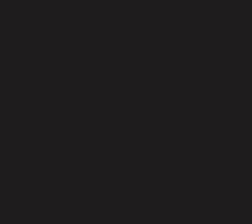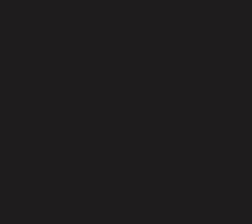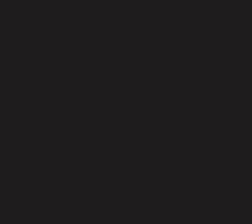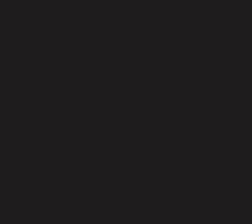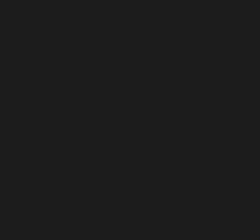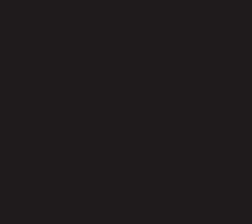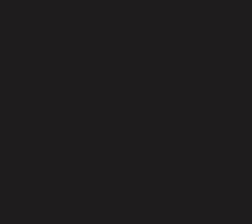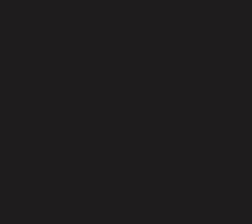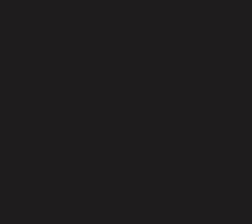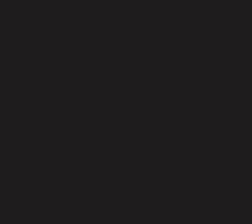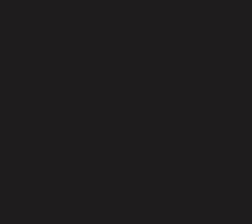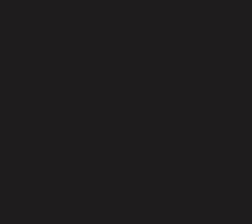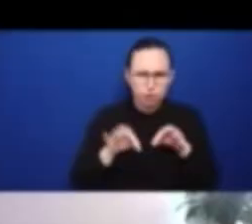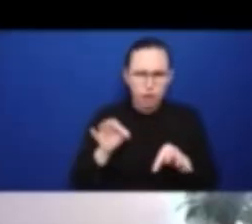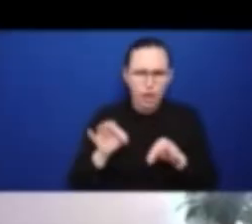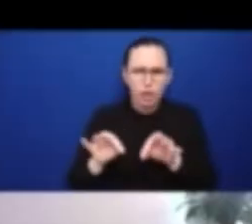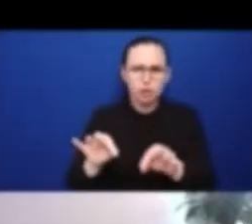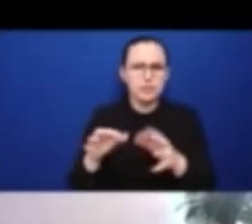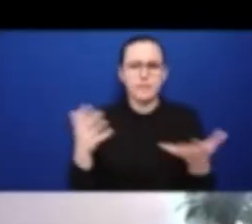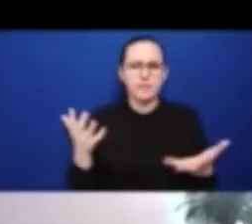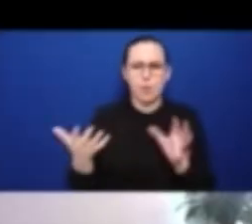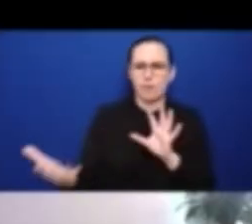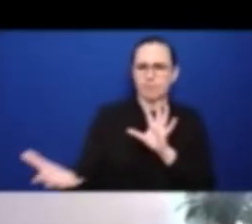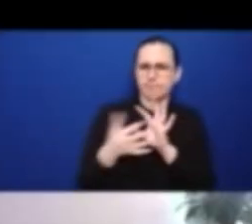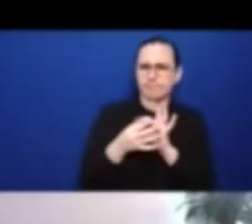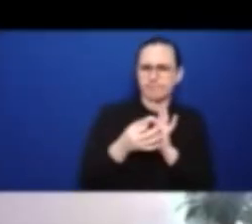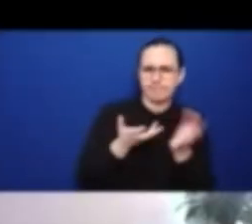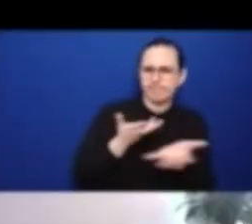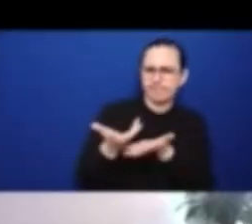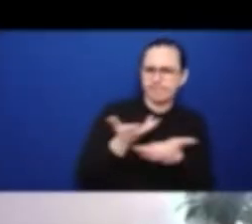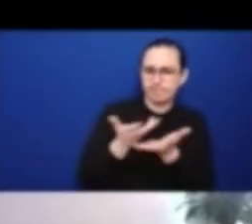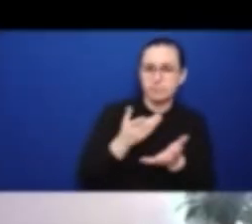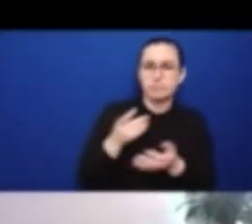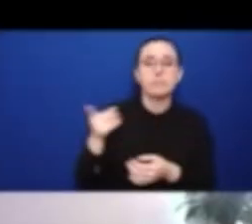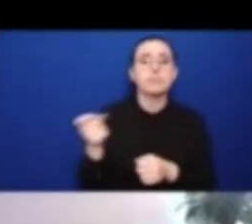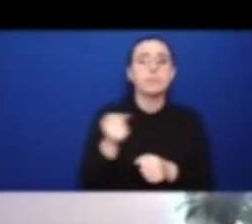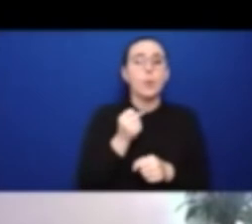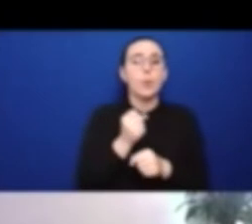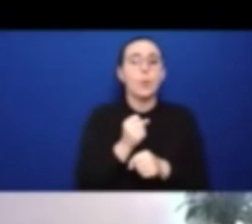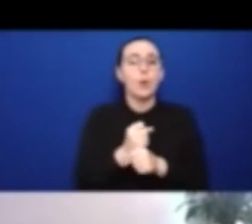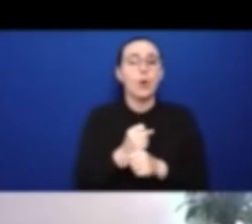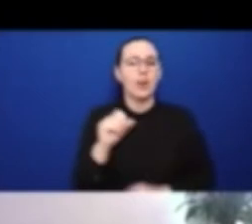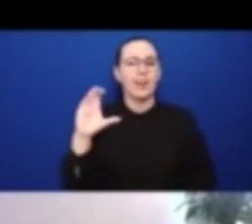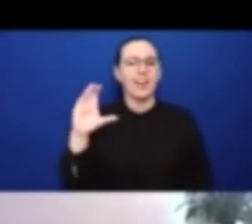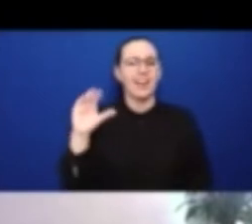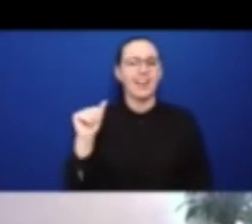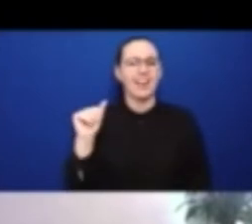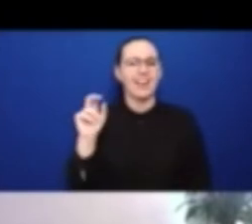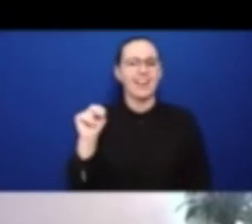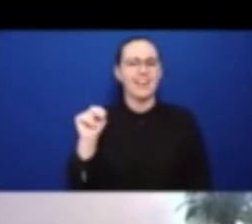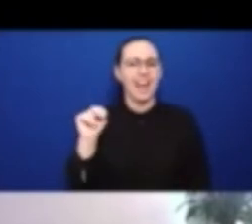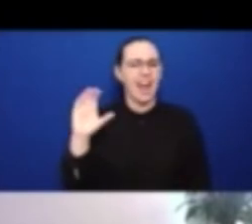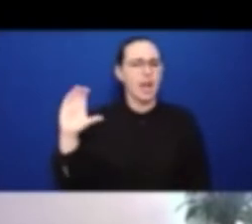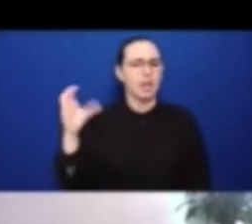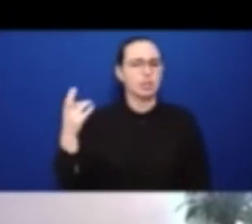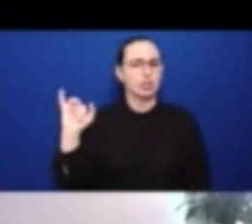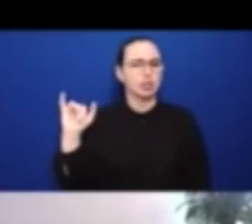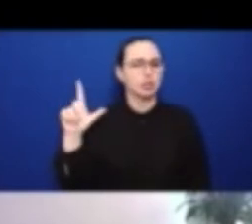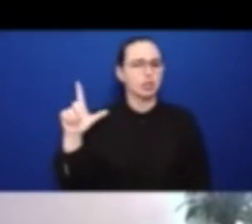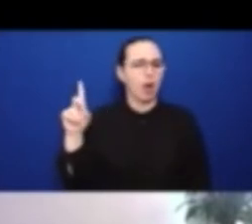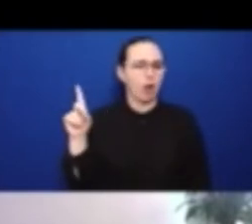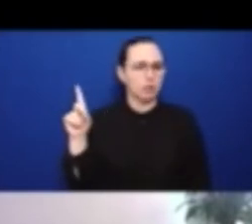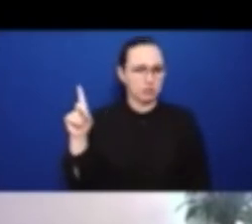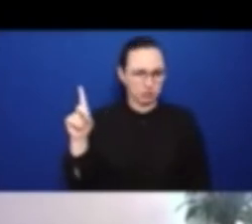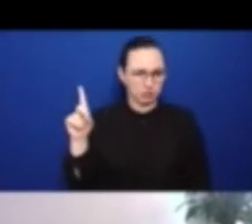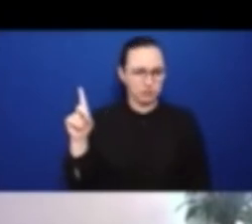Center for Child and Disability Research, and Kids Brain Health Network. And she has been supporting family members and researchers